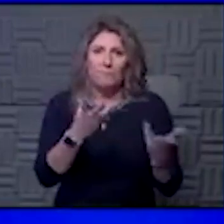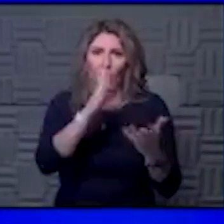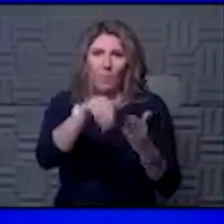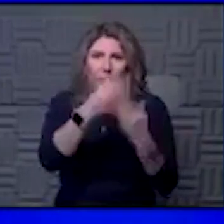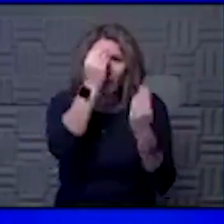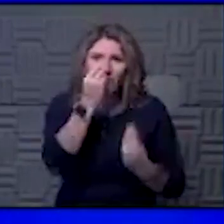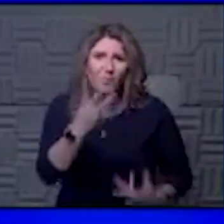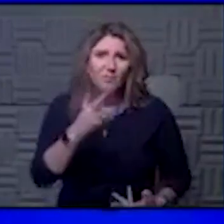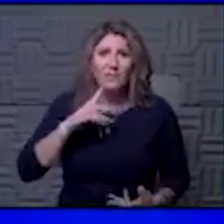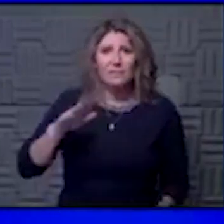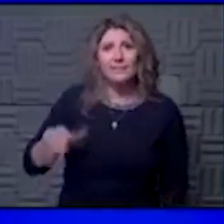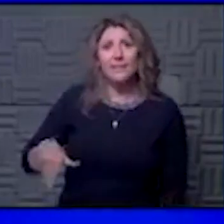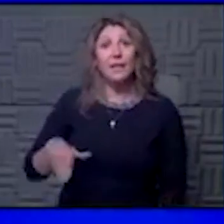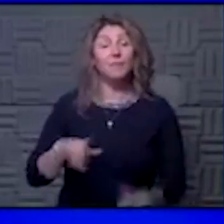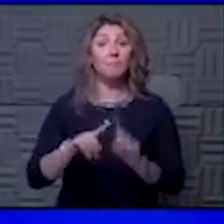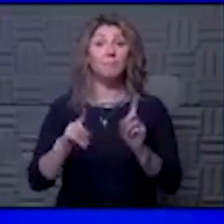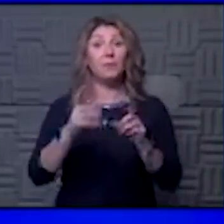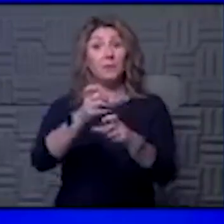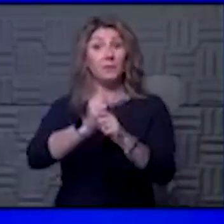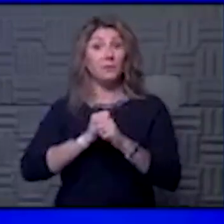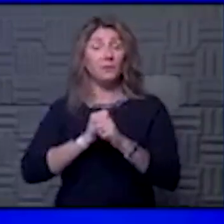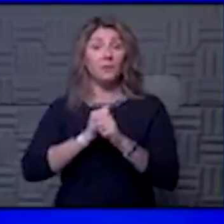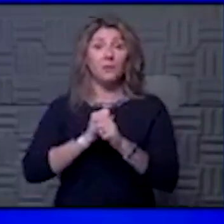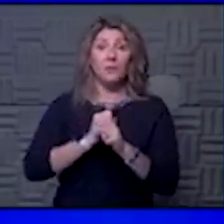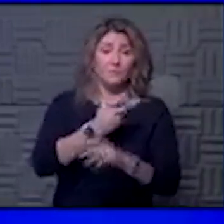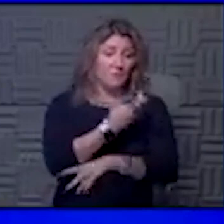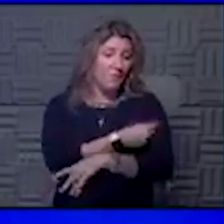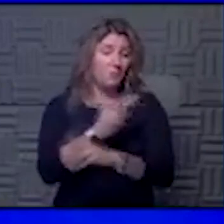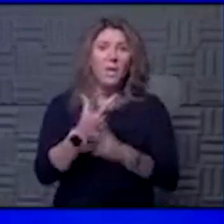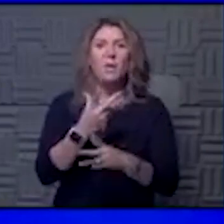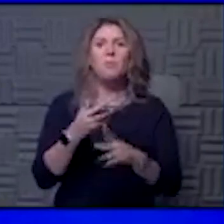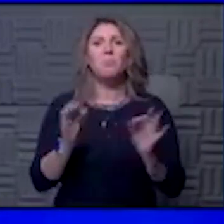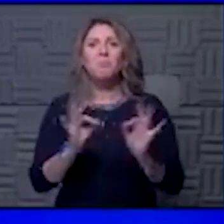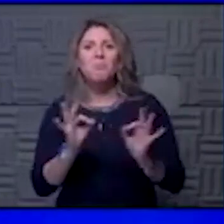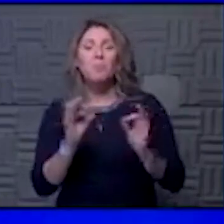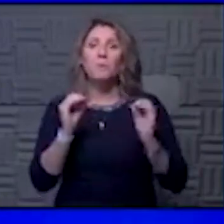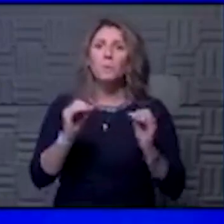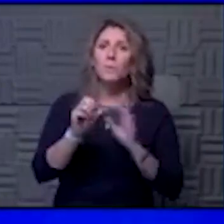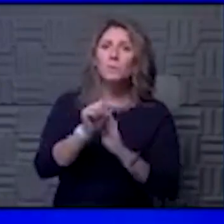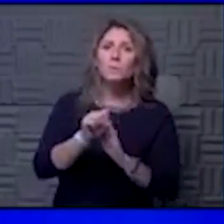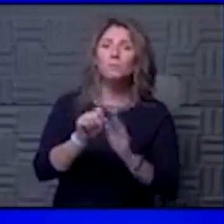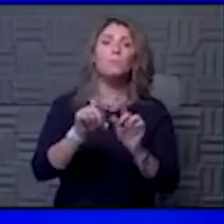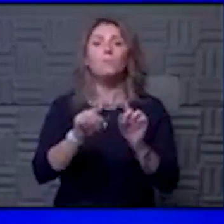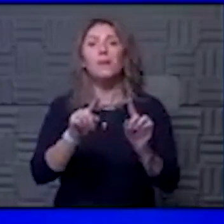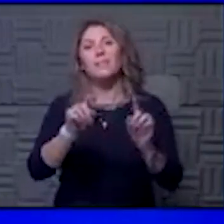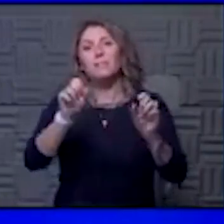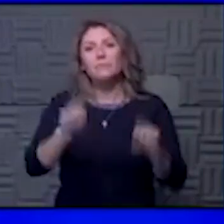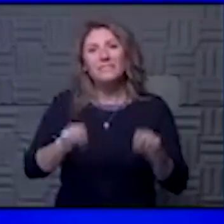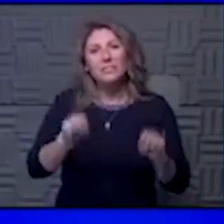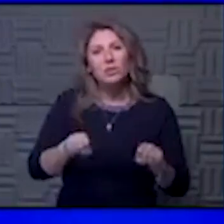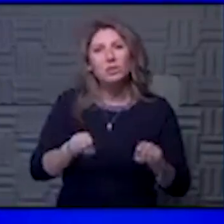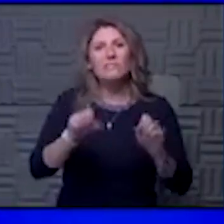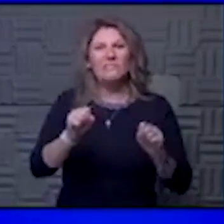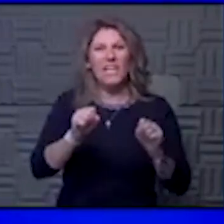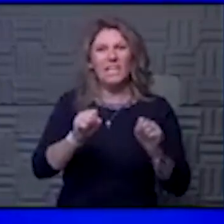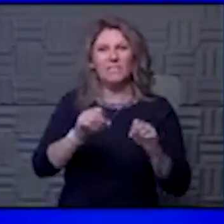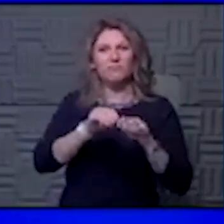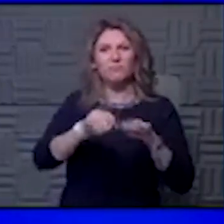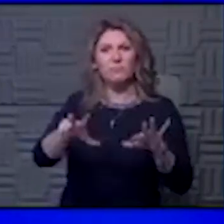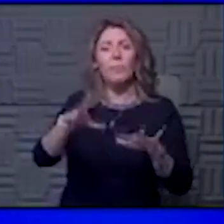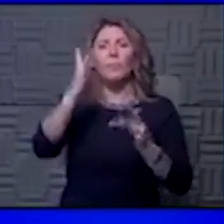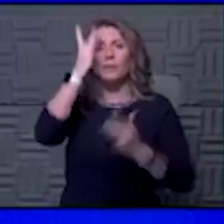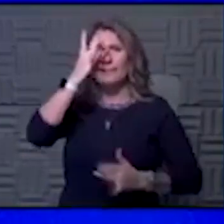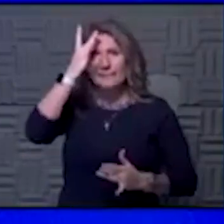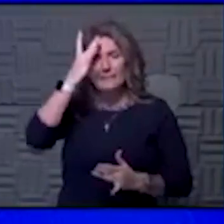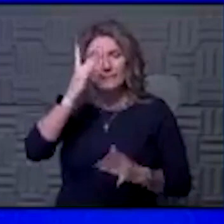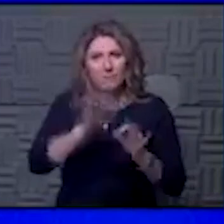There could be, even if you get the vaccine, you may have mild or no symptoms, but you still have the possible potential to spread the disease. So that's an